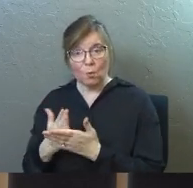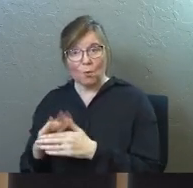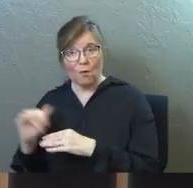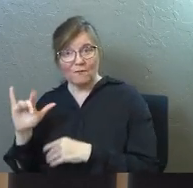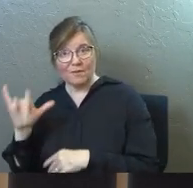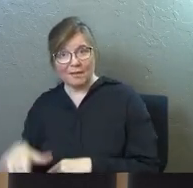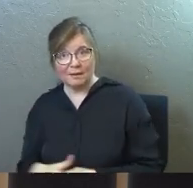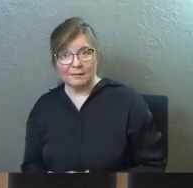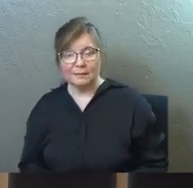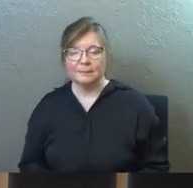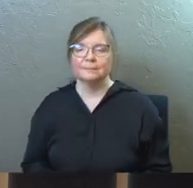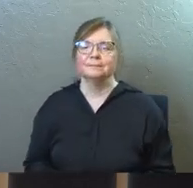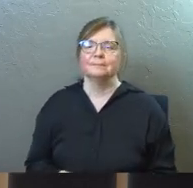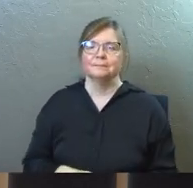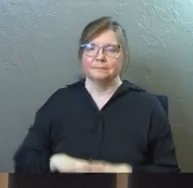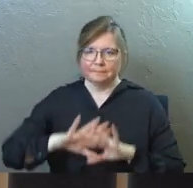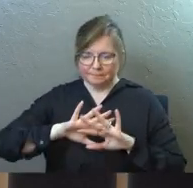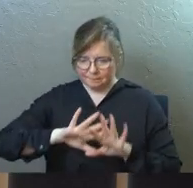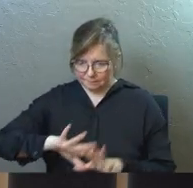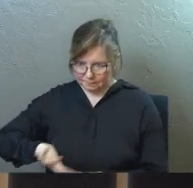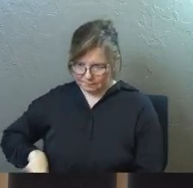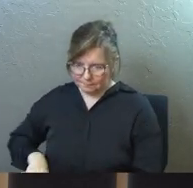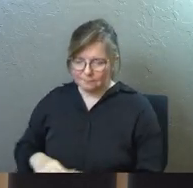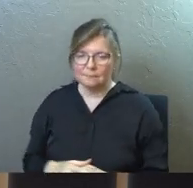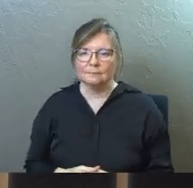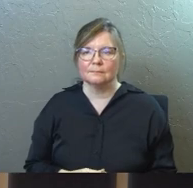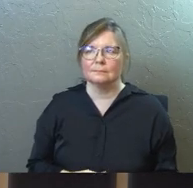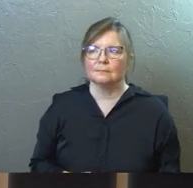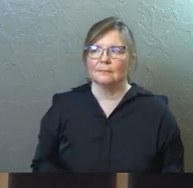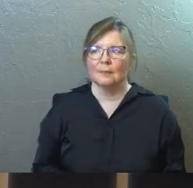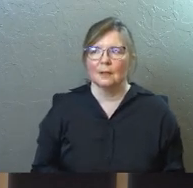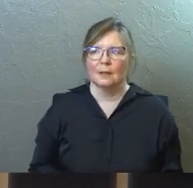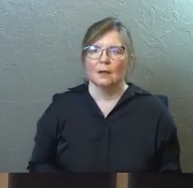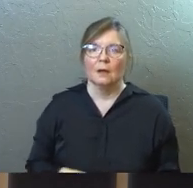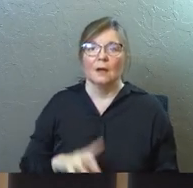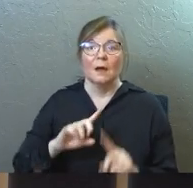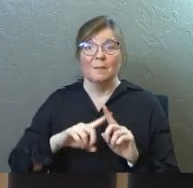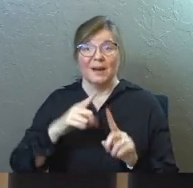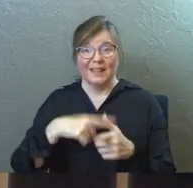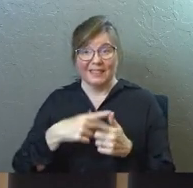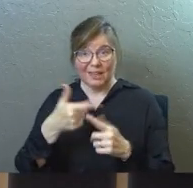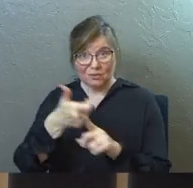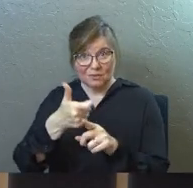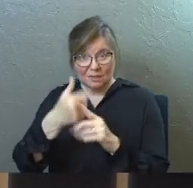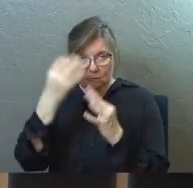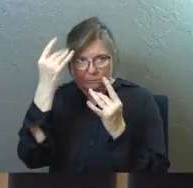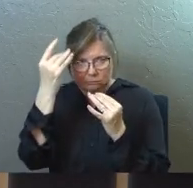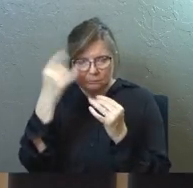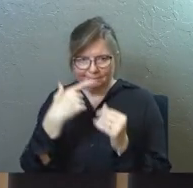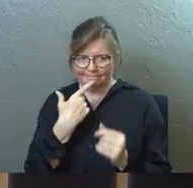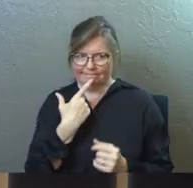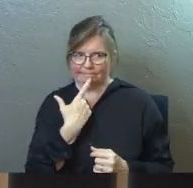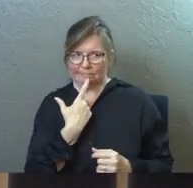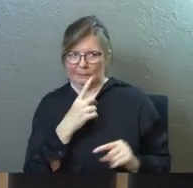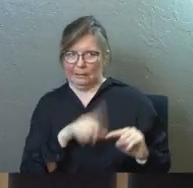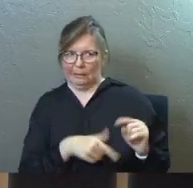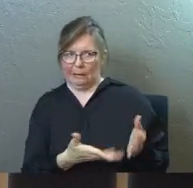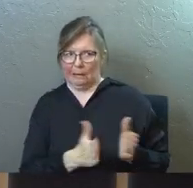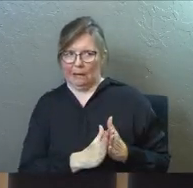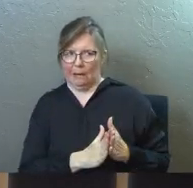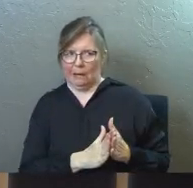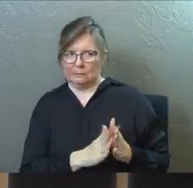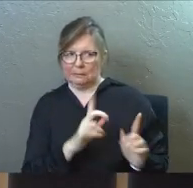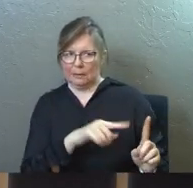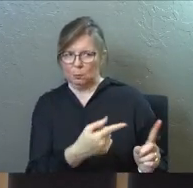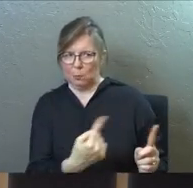Then the things start to play in your mind. But I can't ask that person on the parking team because they don't want to